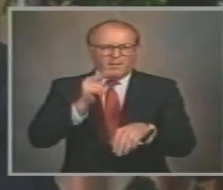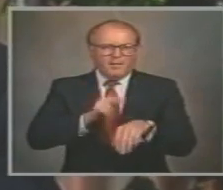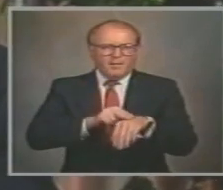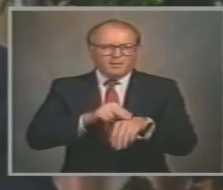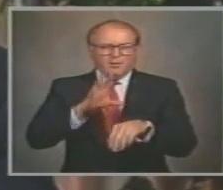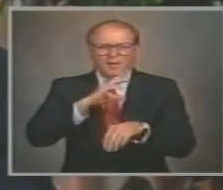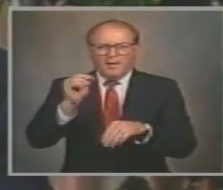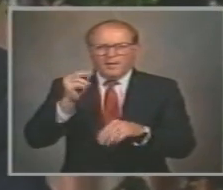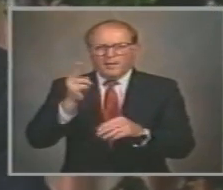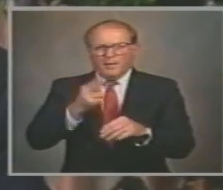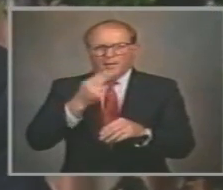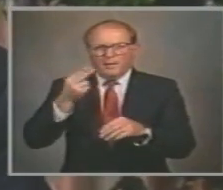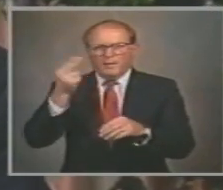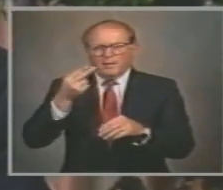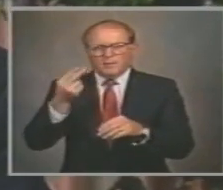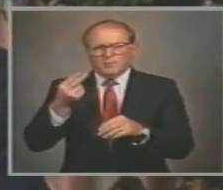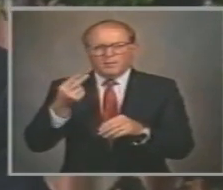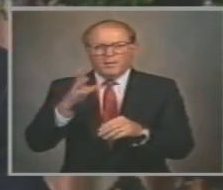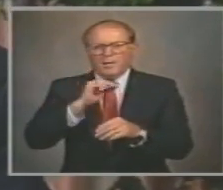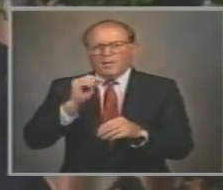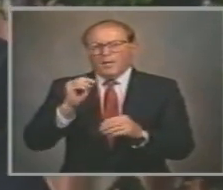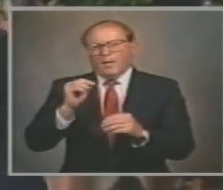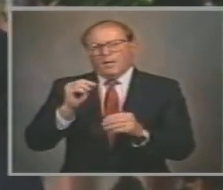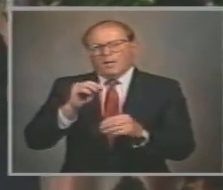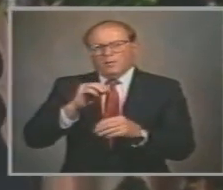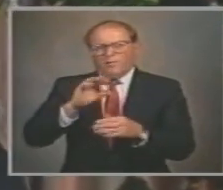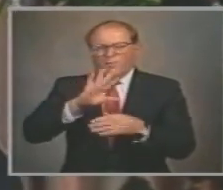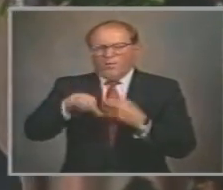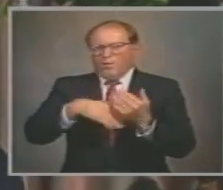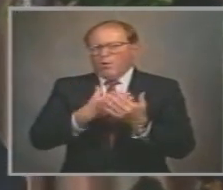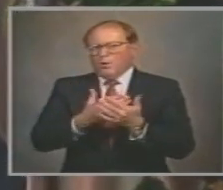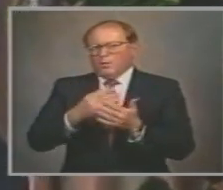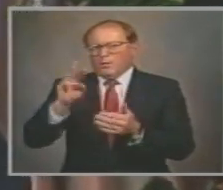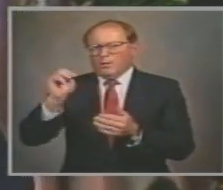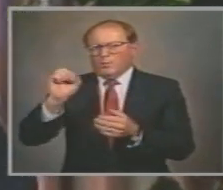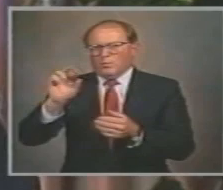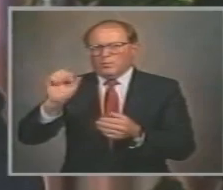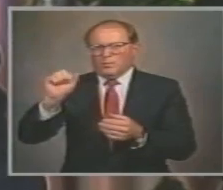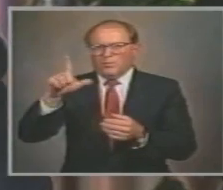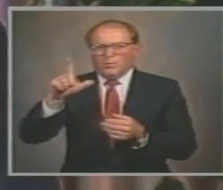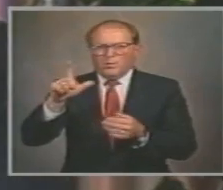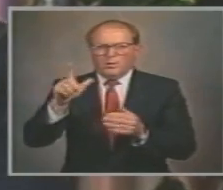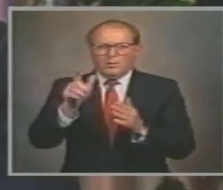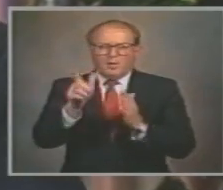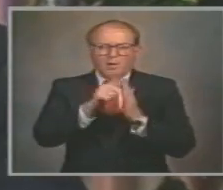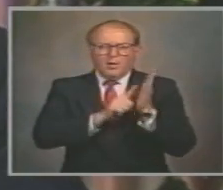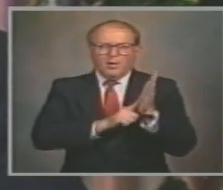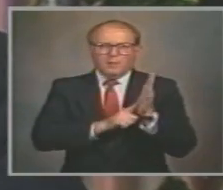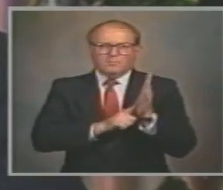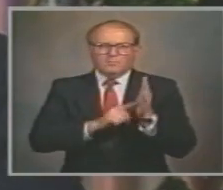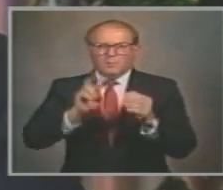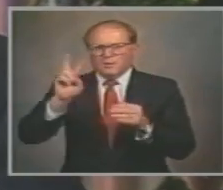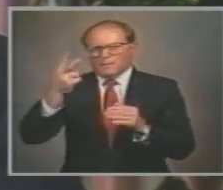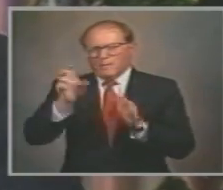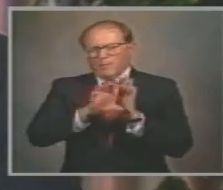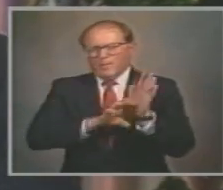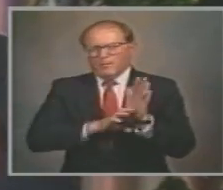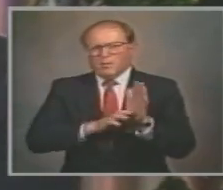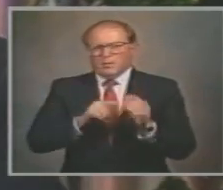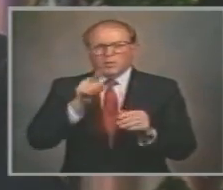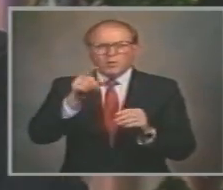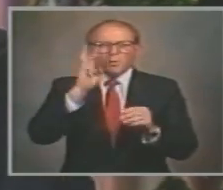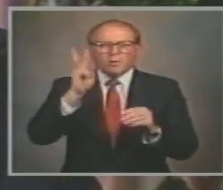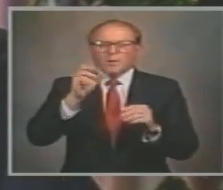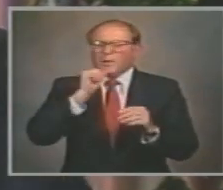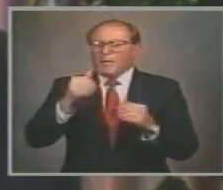the source of all moral law The second commandment Thou shalt not make unto thee Any graven image Declares the